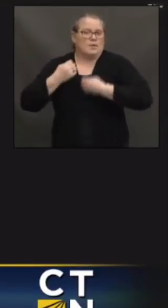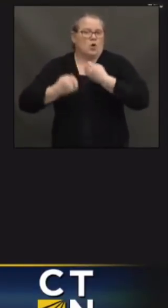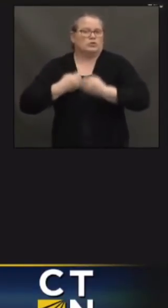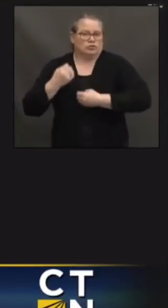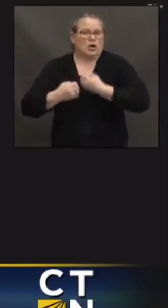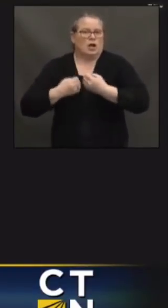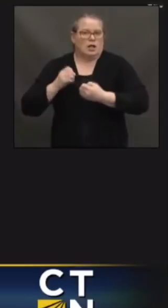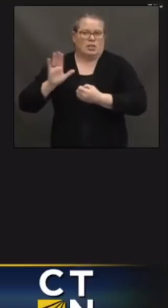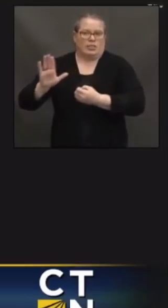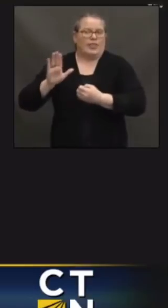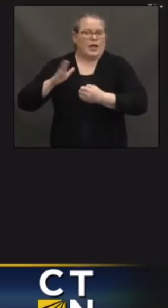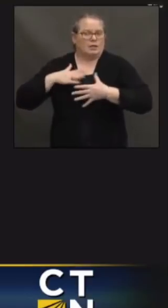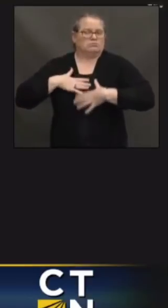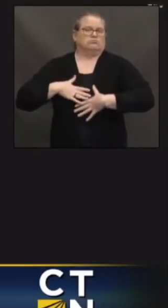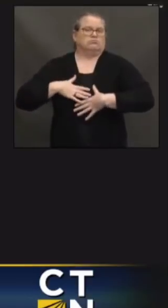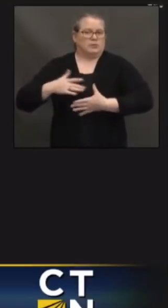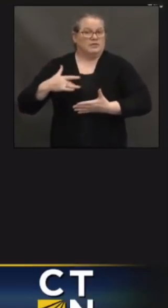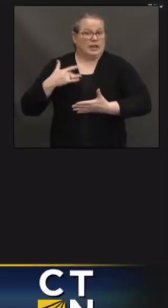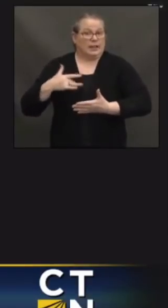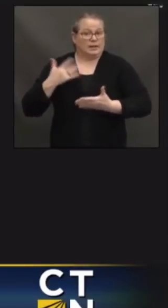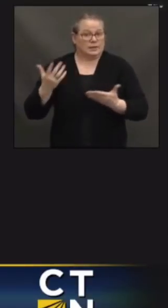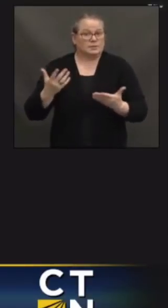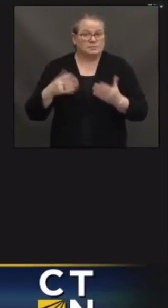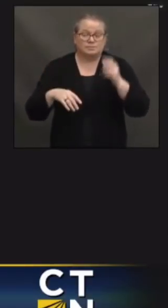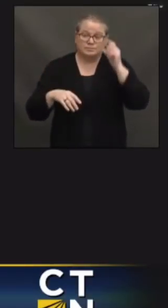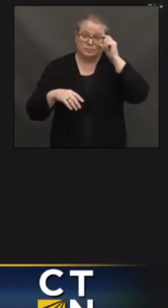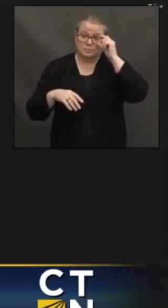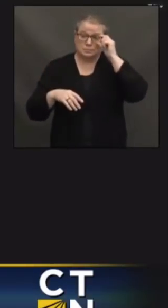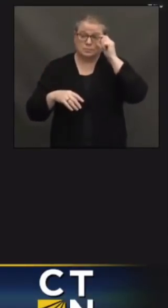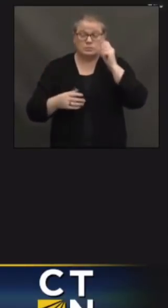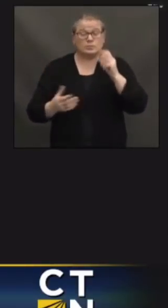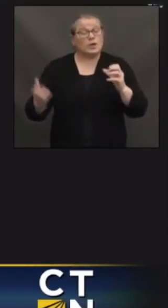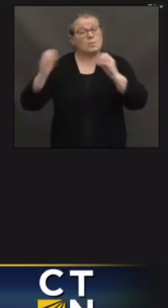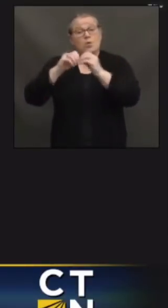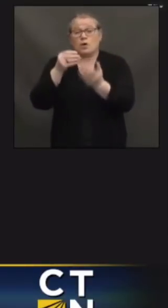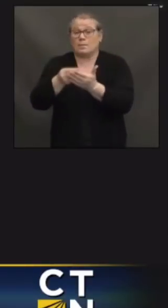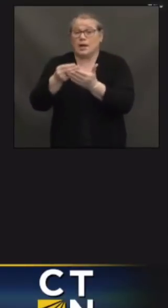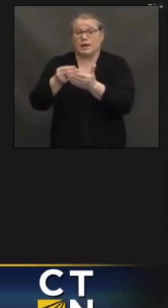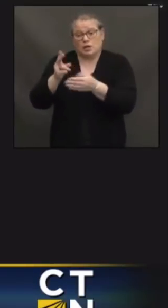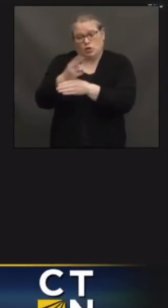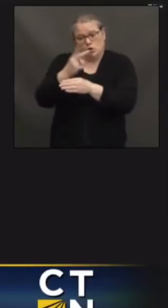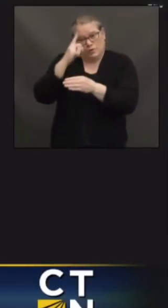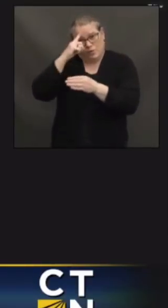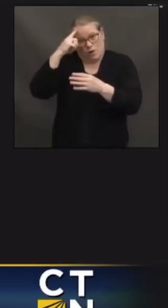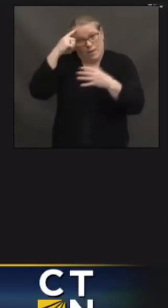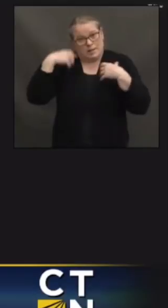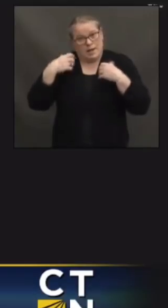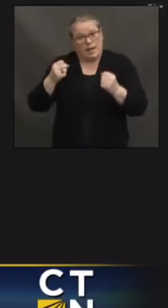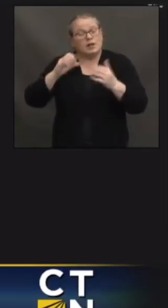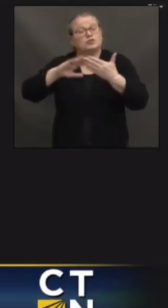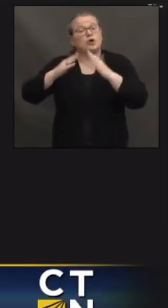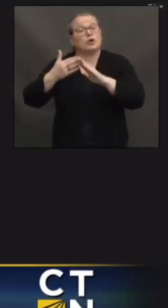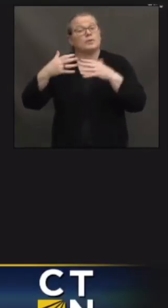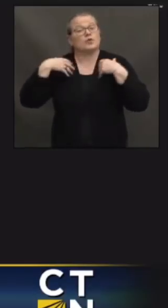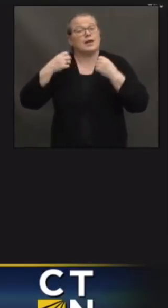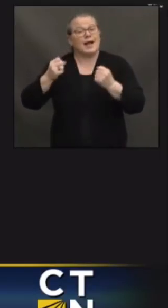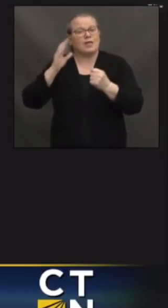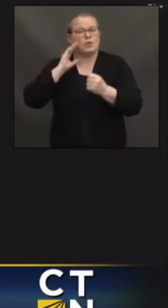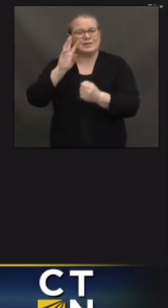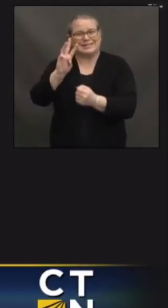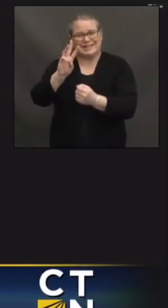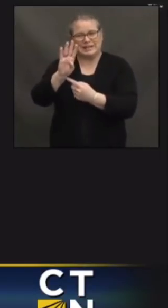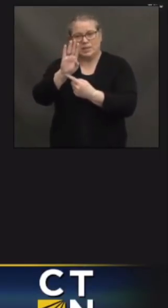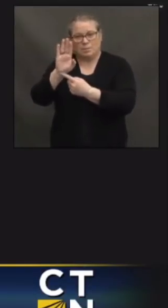for mental health programming. So community health centers get $6 billion under the American Rescue Plan,